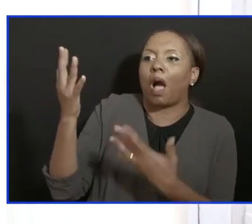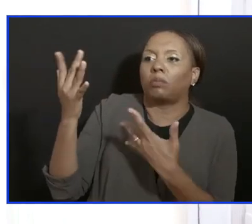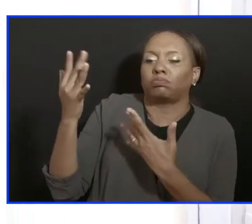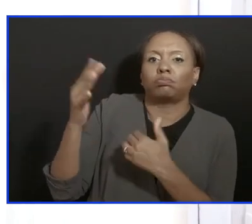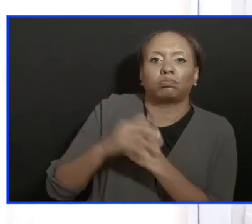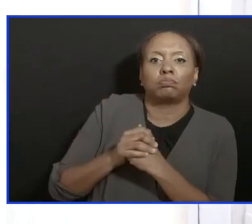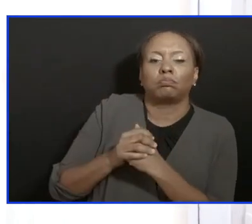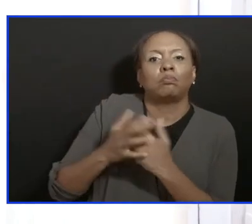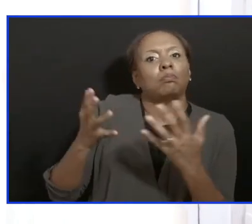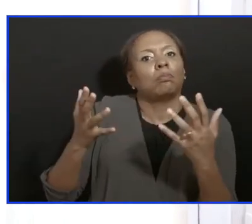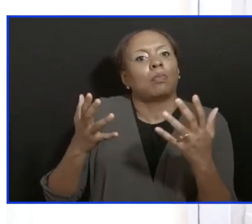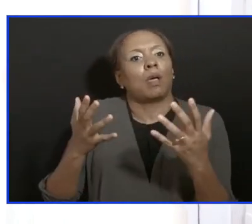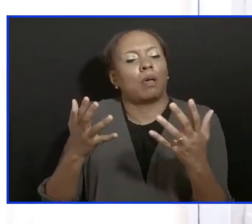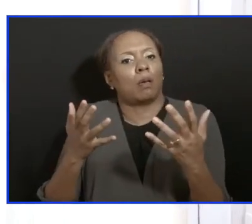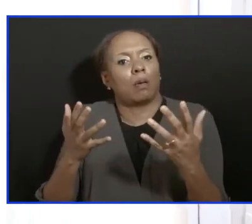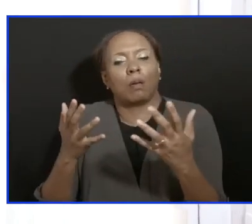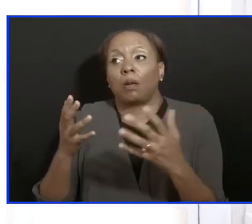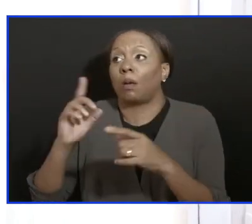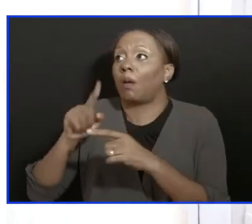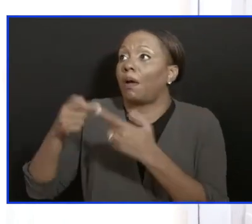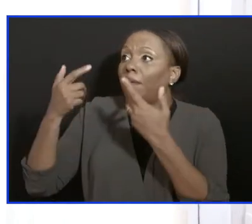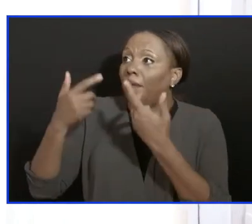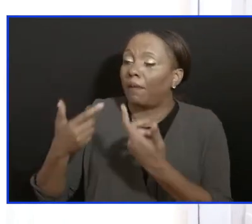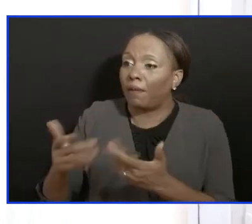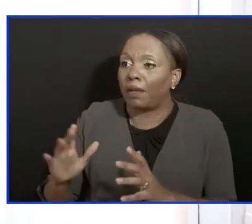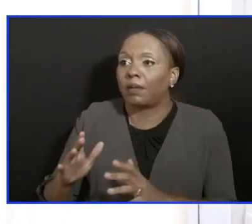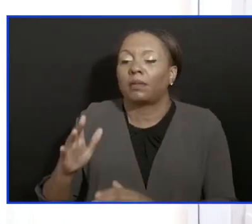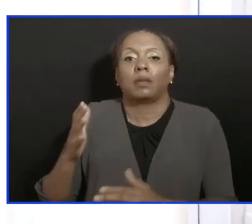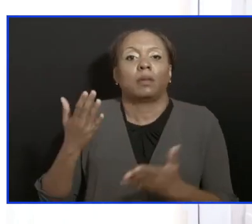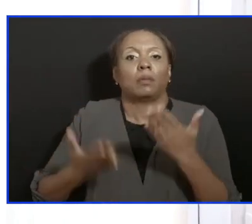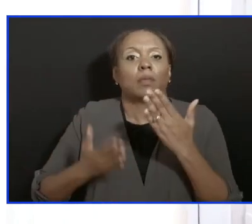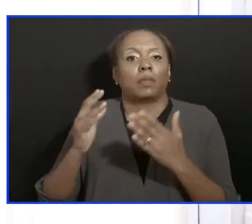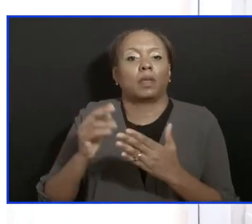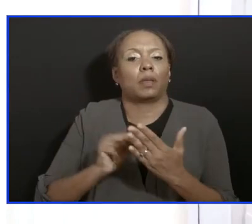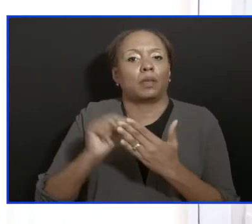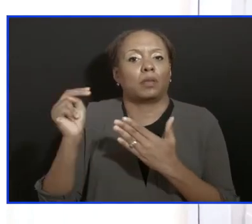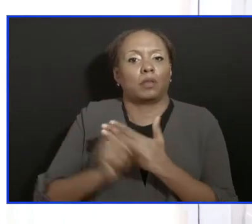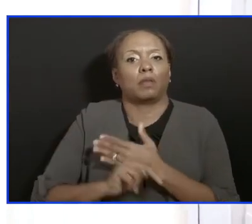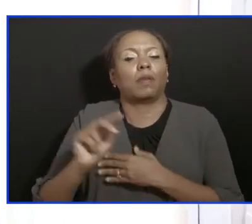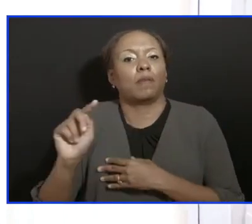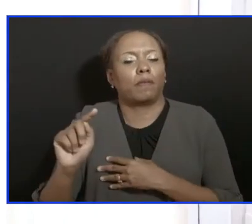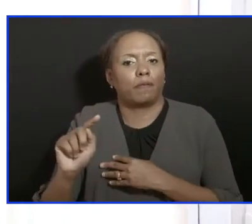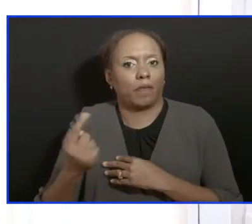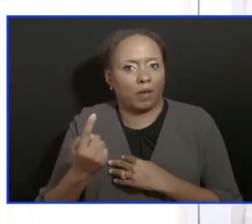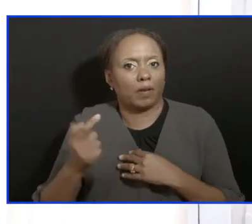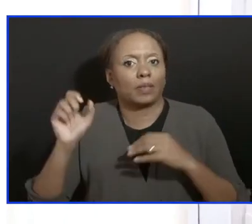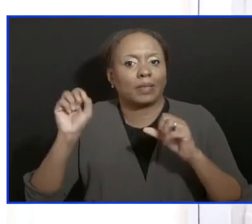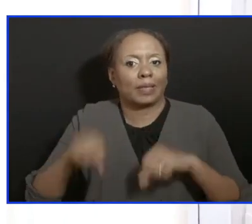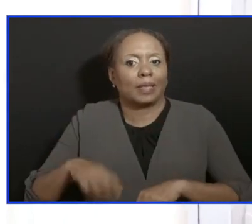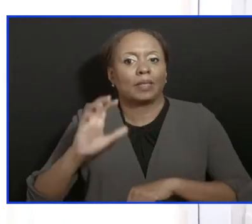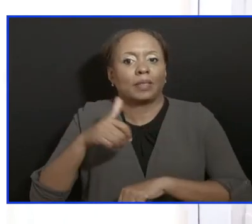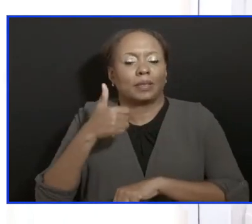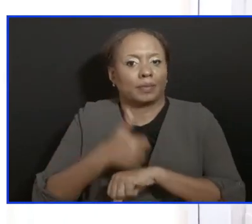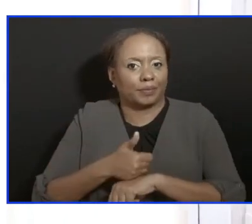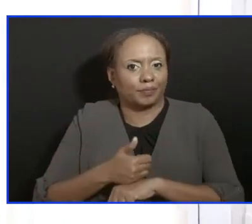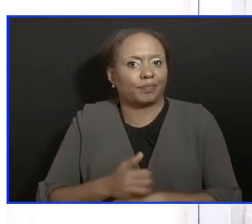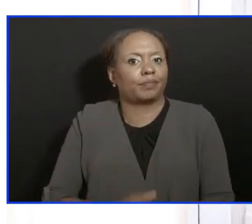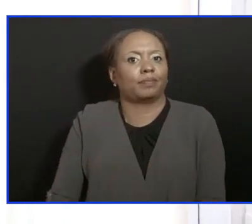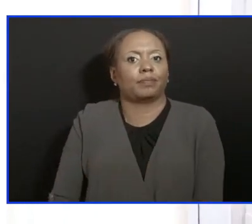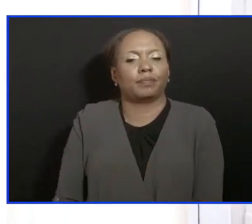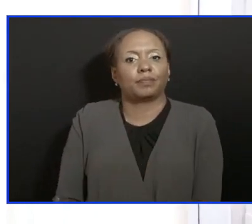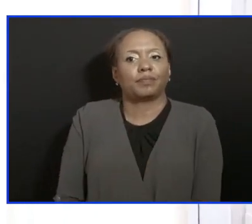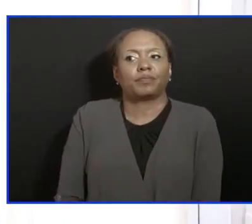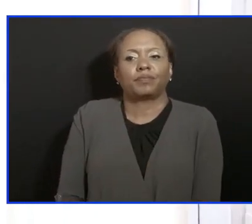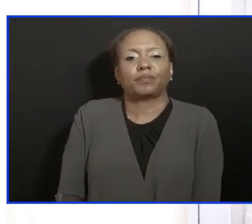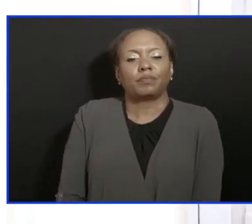in healthcare institutions and workers by the 1st of November operational. When I spoke to you on the last occasion, I